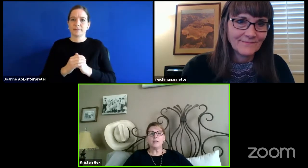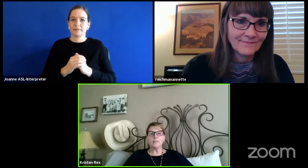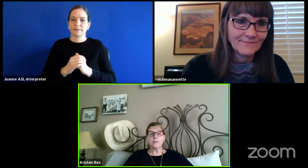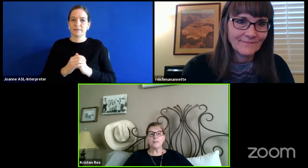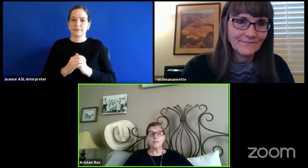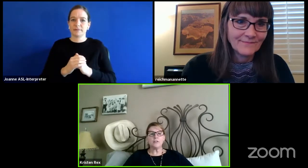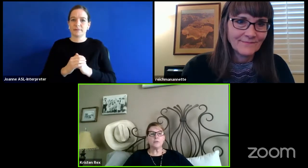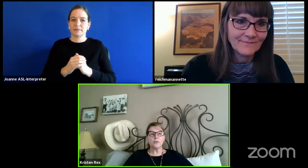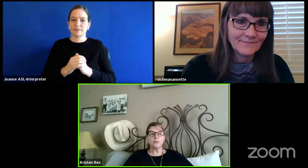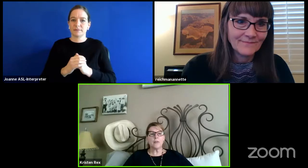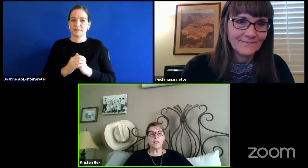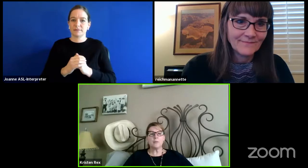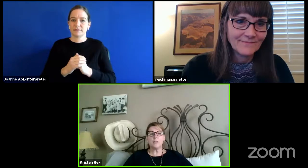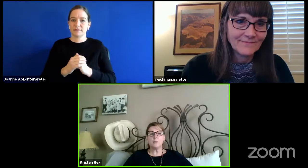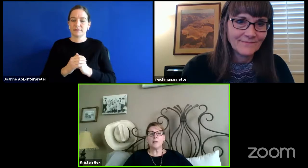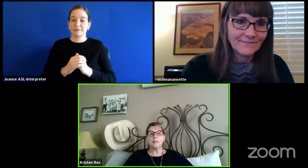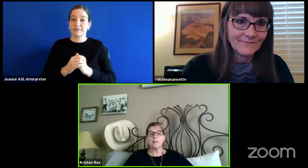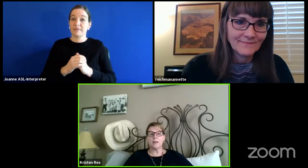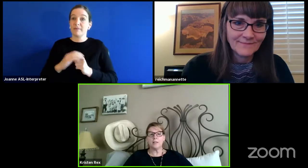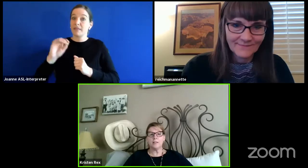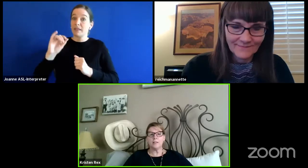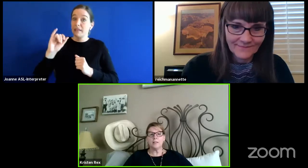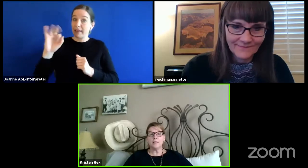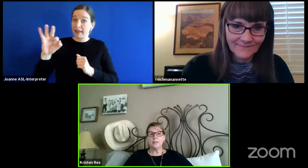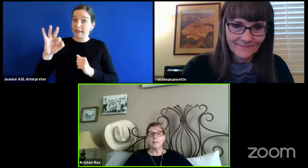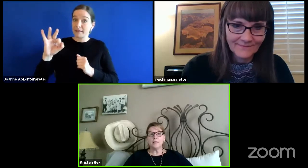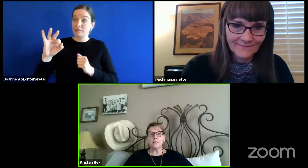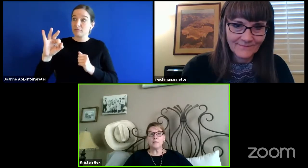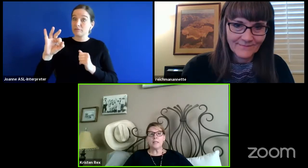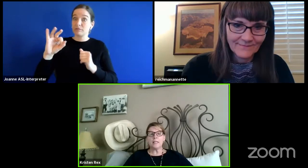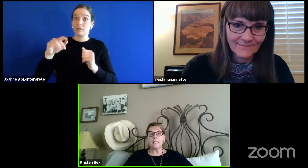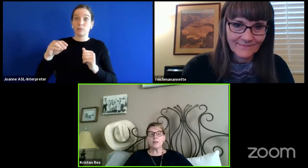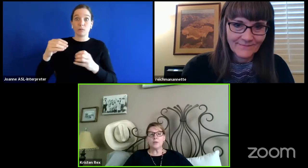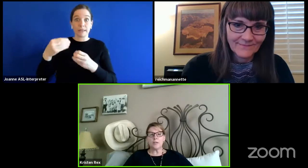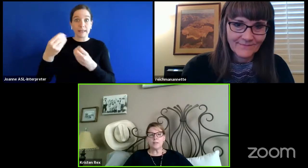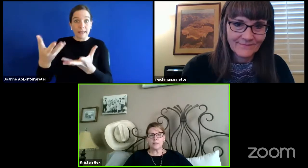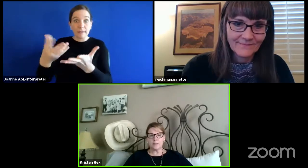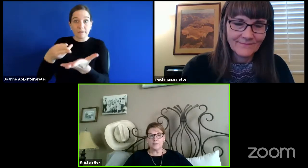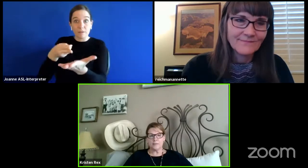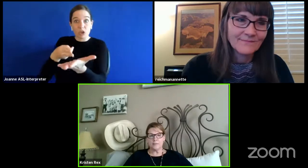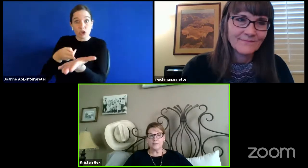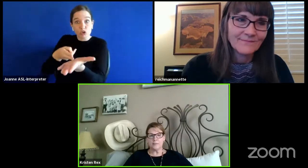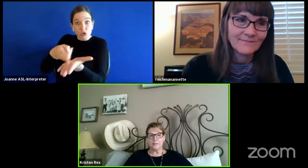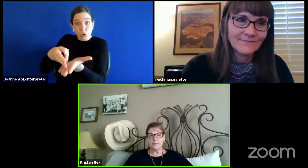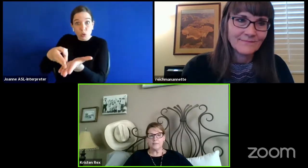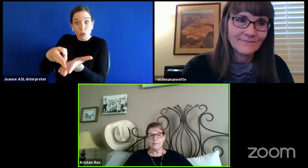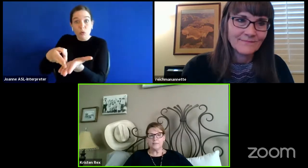If given the truth, they can be dependent on to meet any crisis.